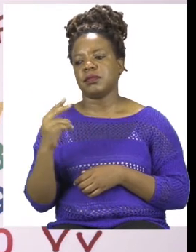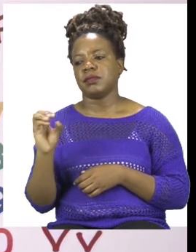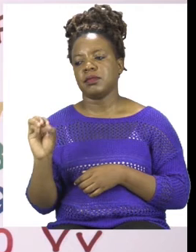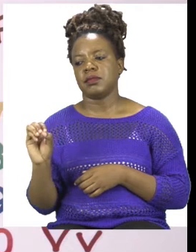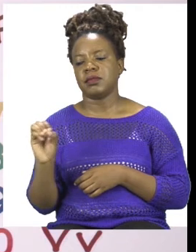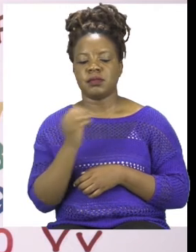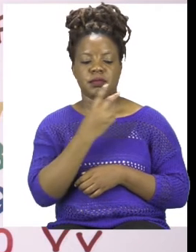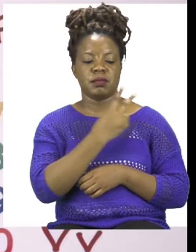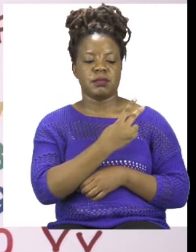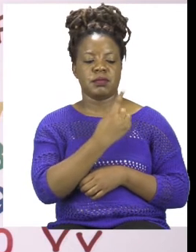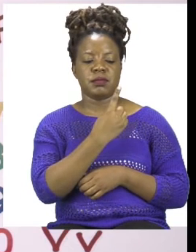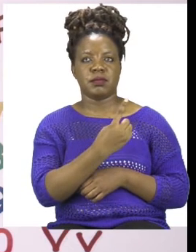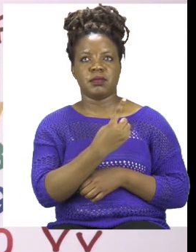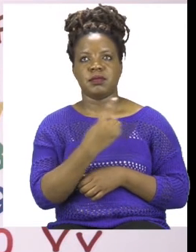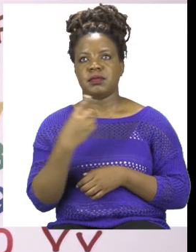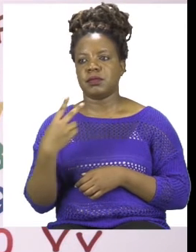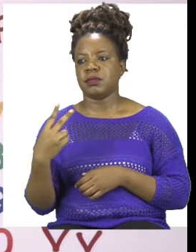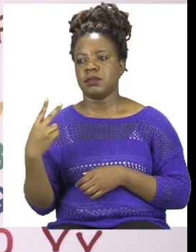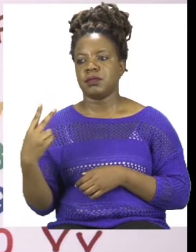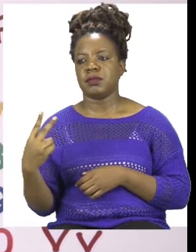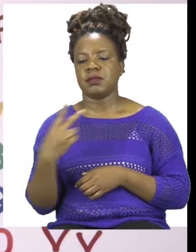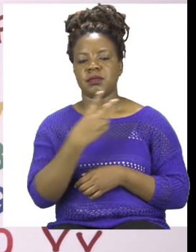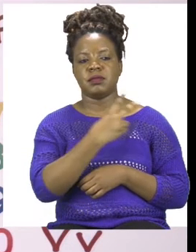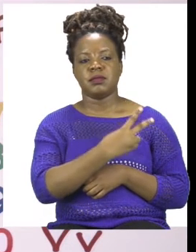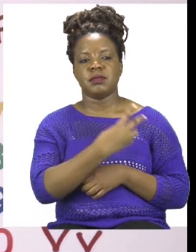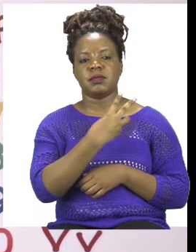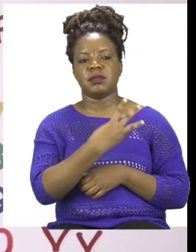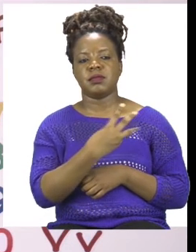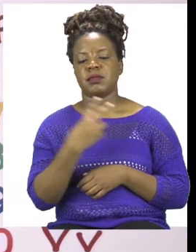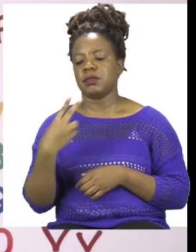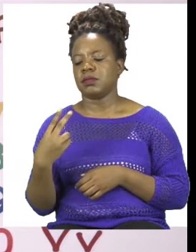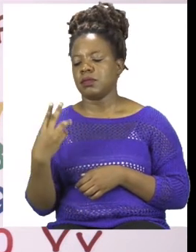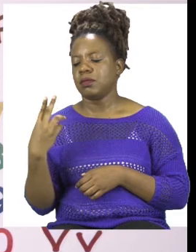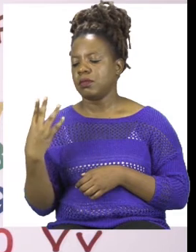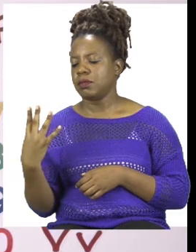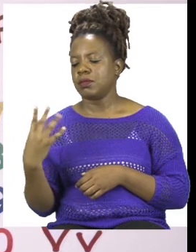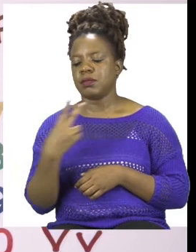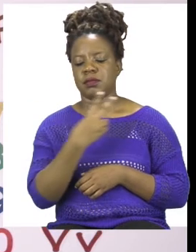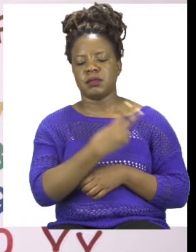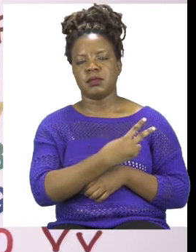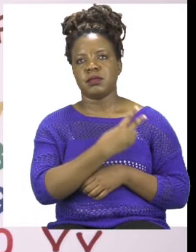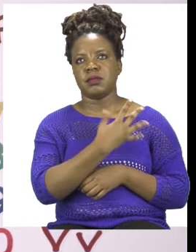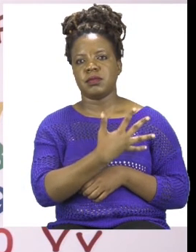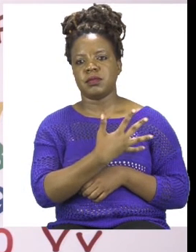20, 21, 22, 23, 24, 25,